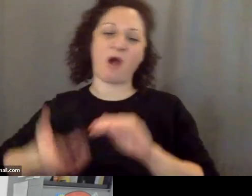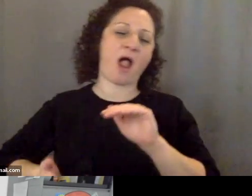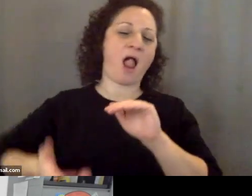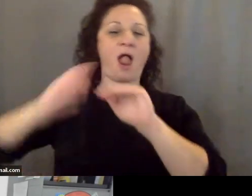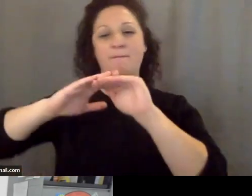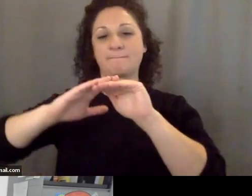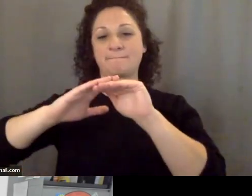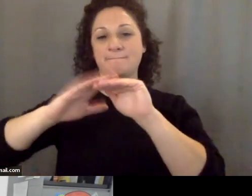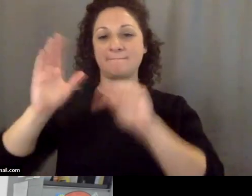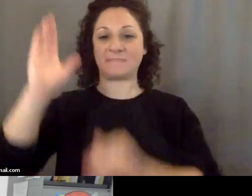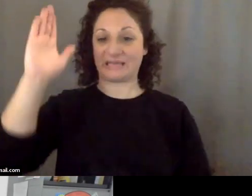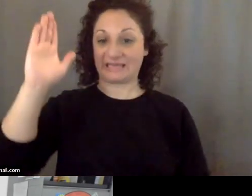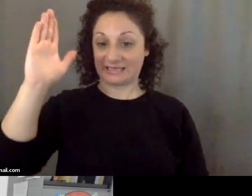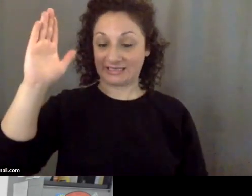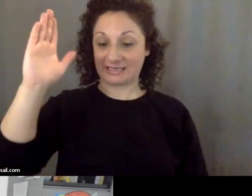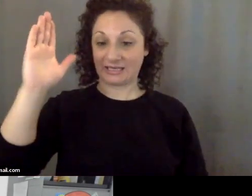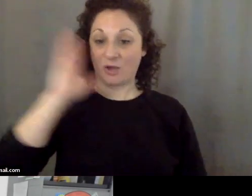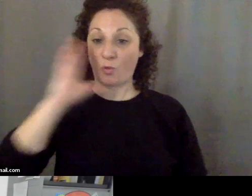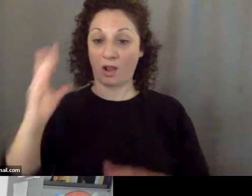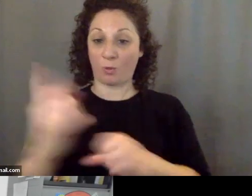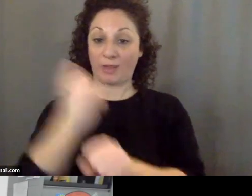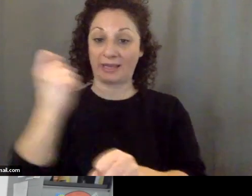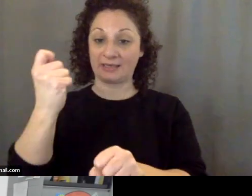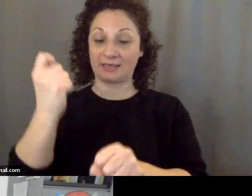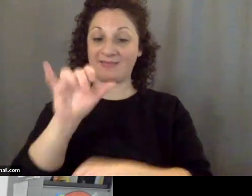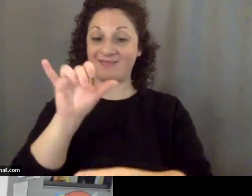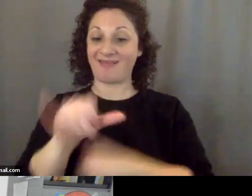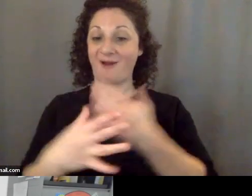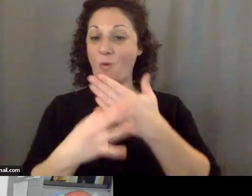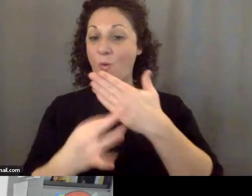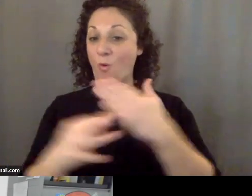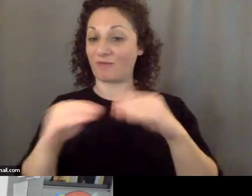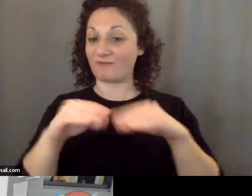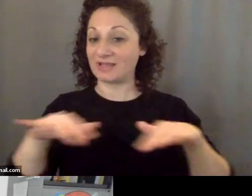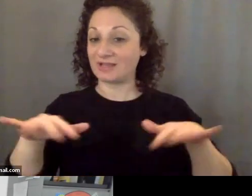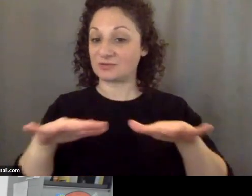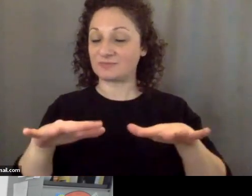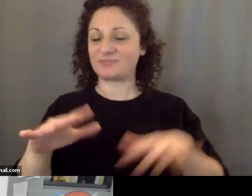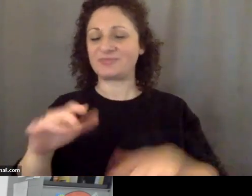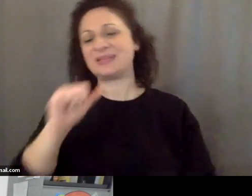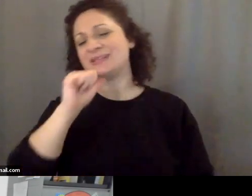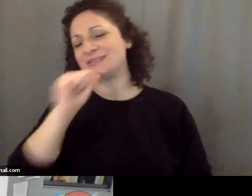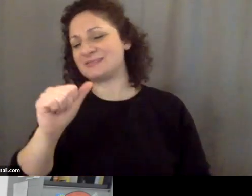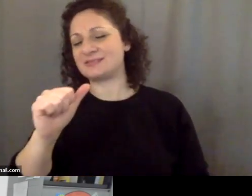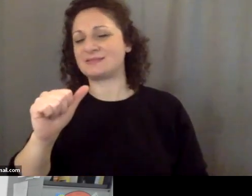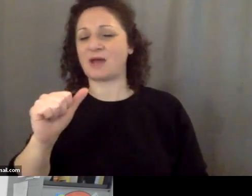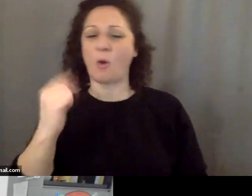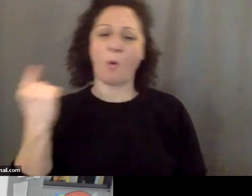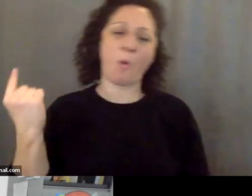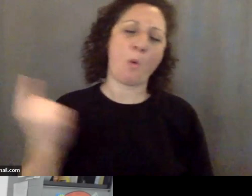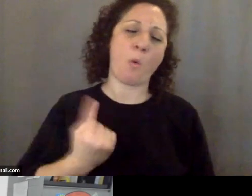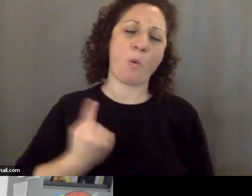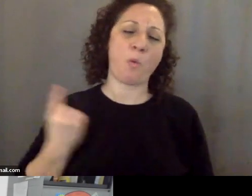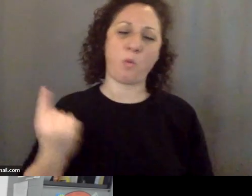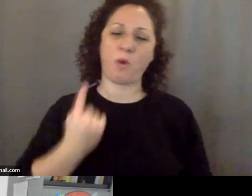And so it gets the oil field. Now this isn't a foolproof way because if the price of